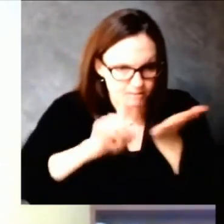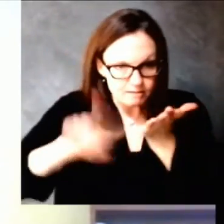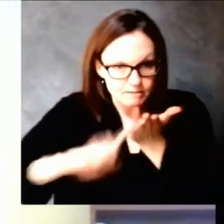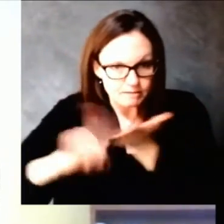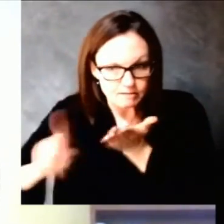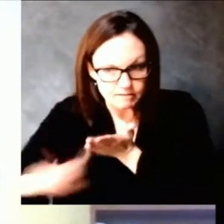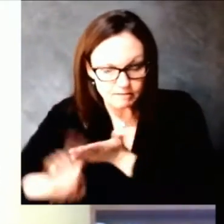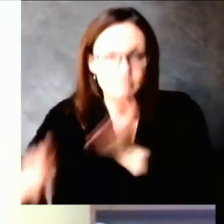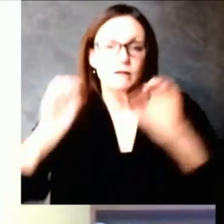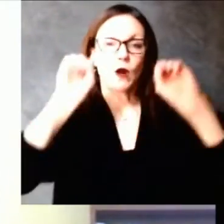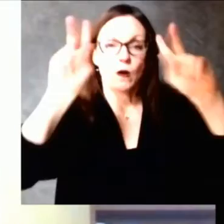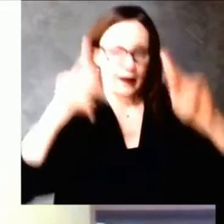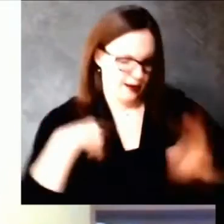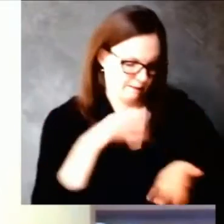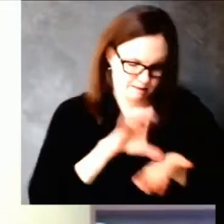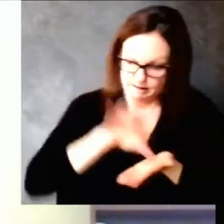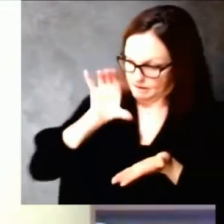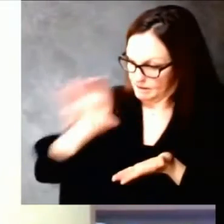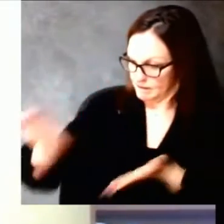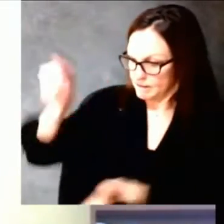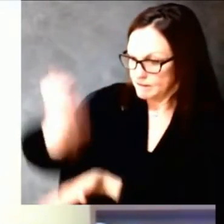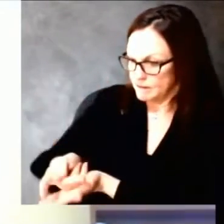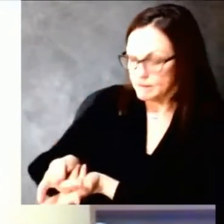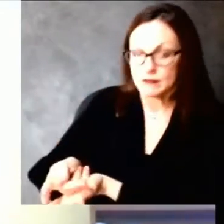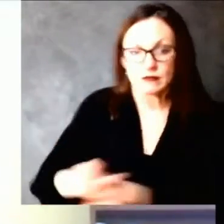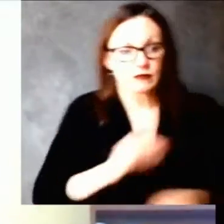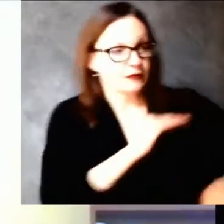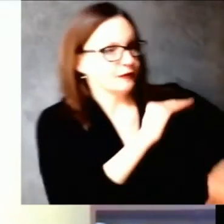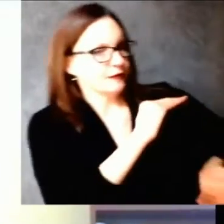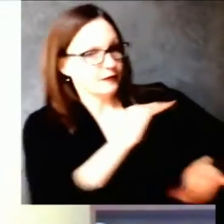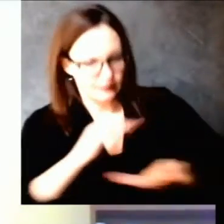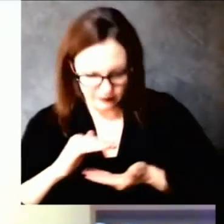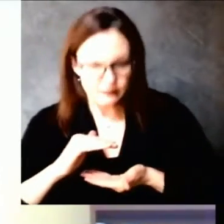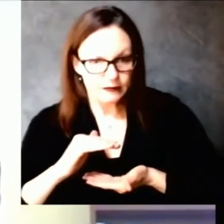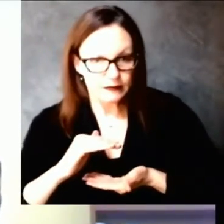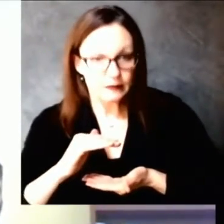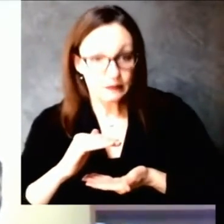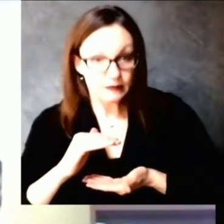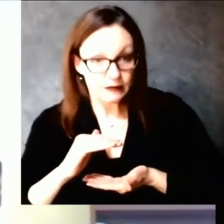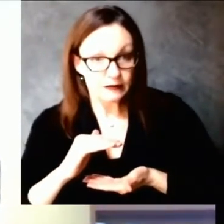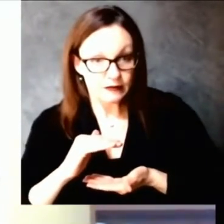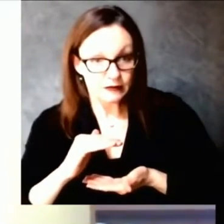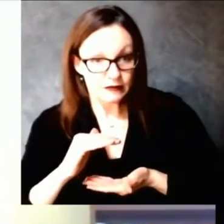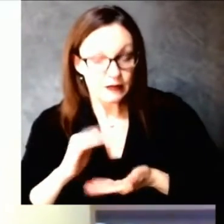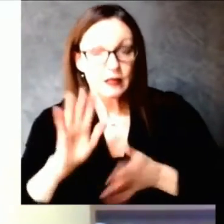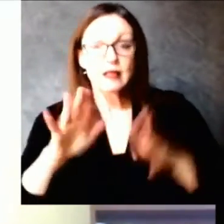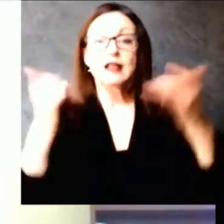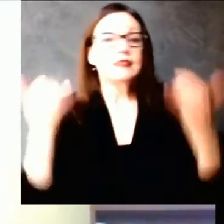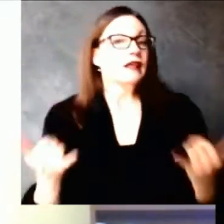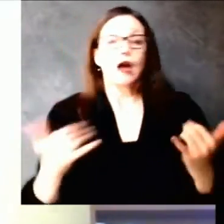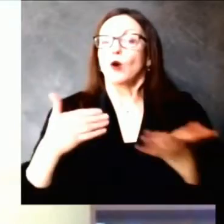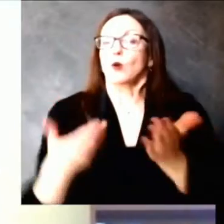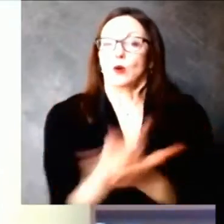our vaccinators requests. But when we started seeing much higher